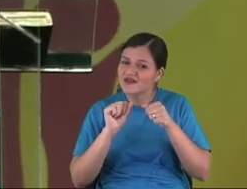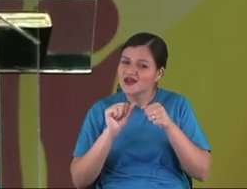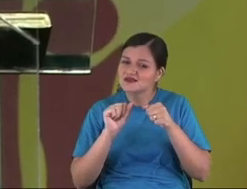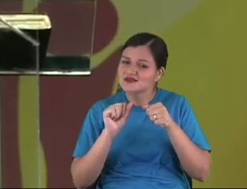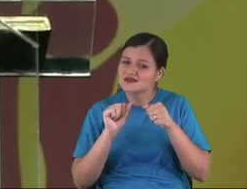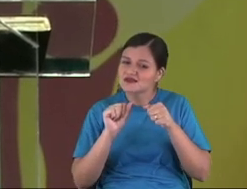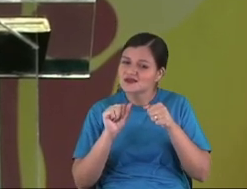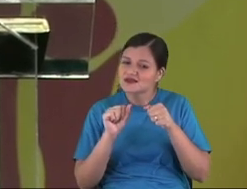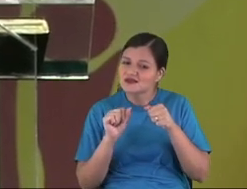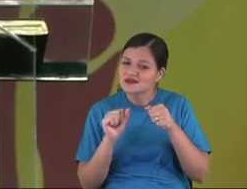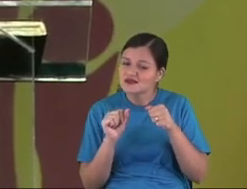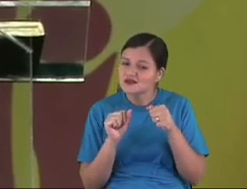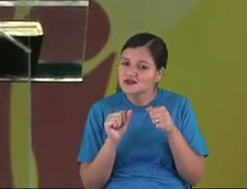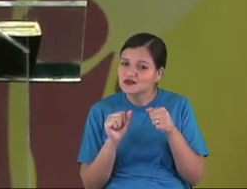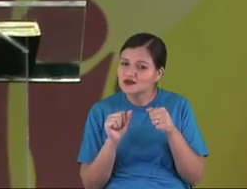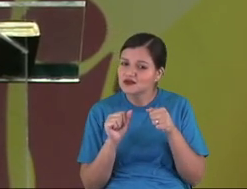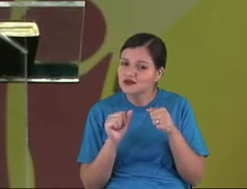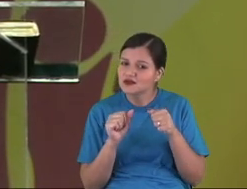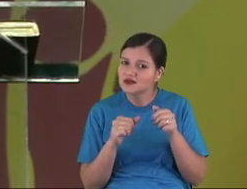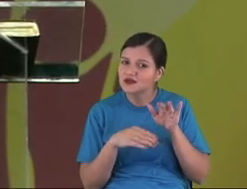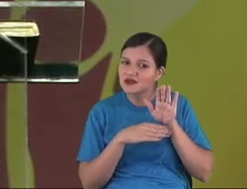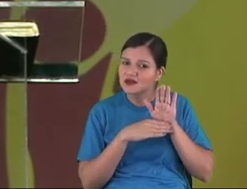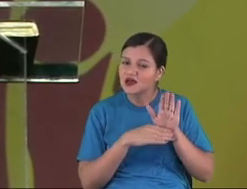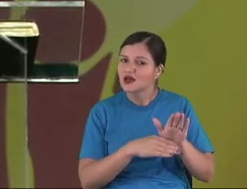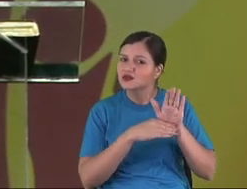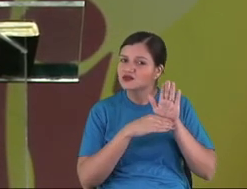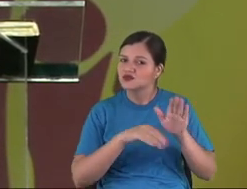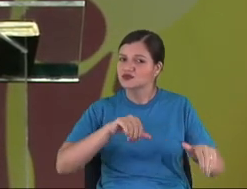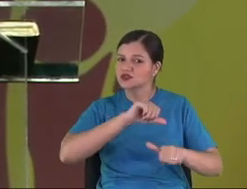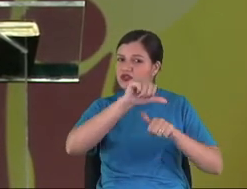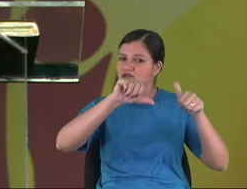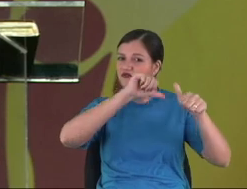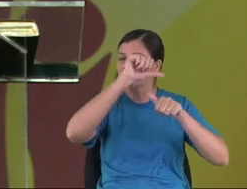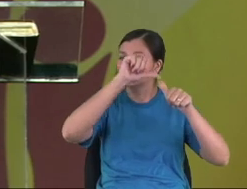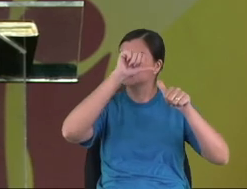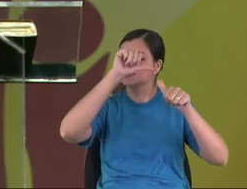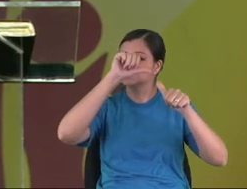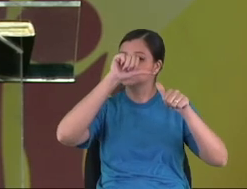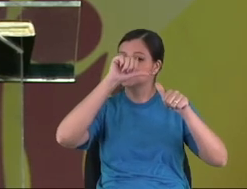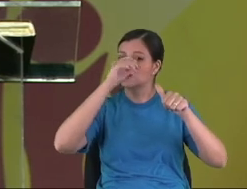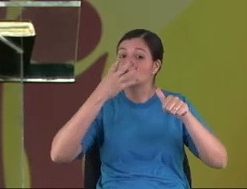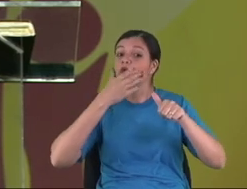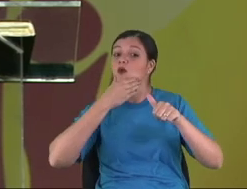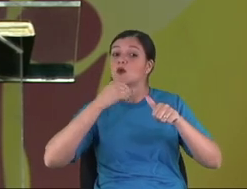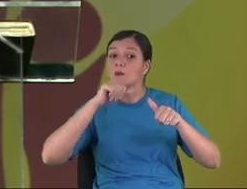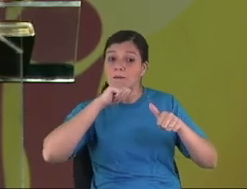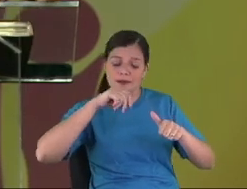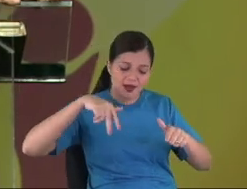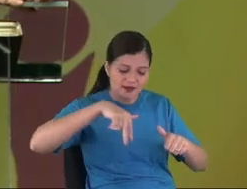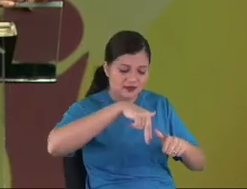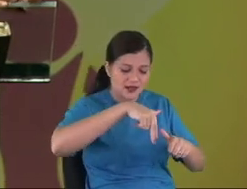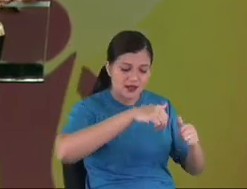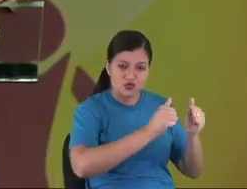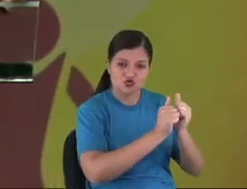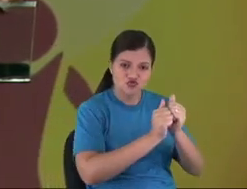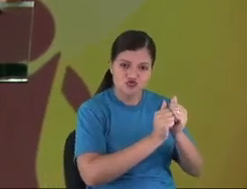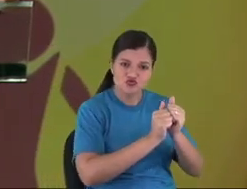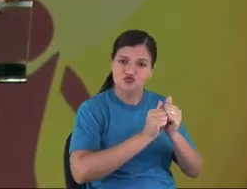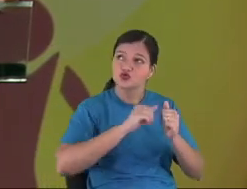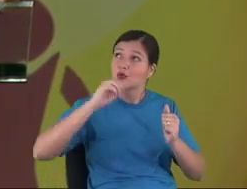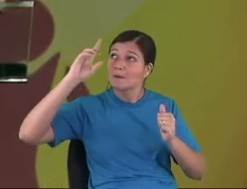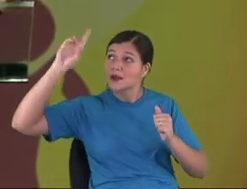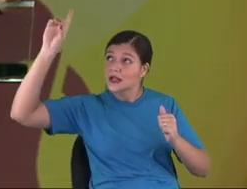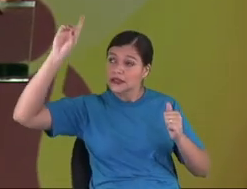passenger, a passenger, a transition, to be just like a policeman. and